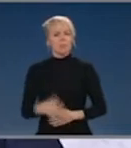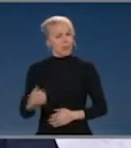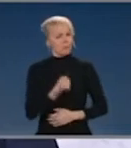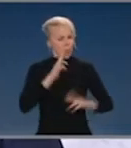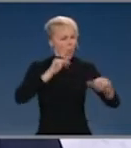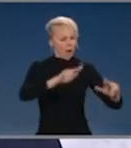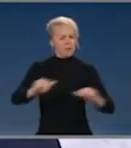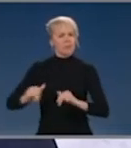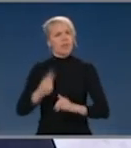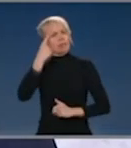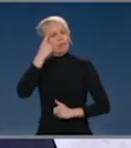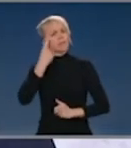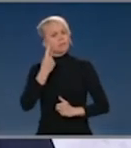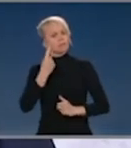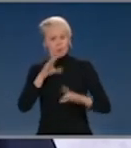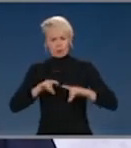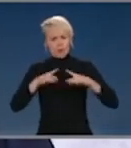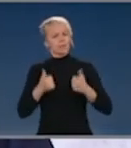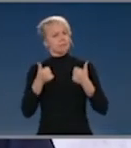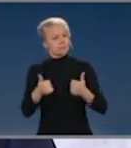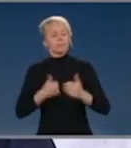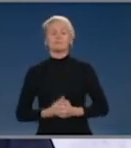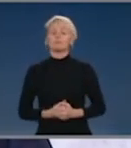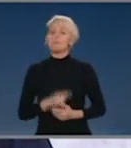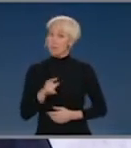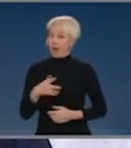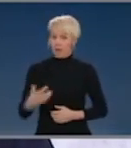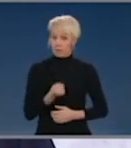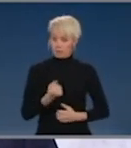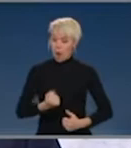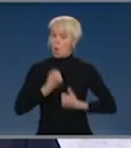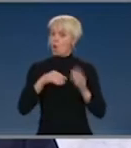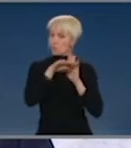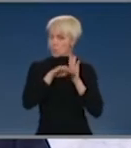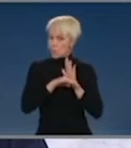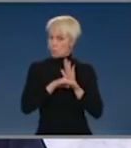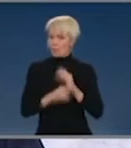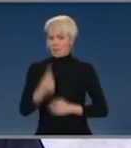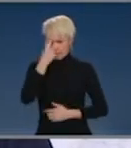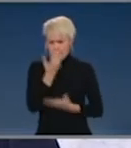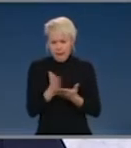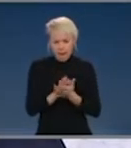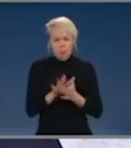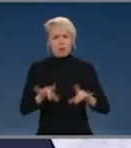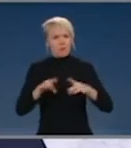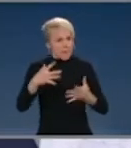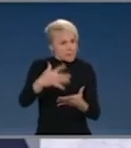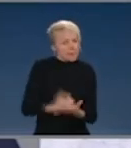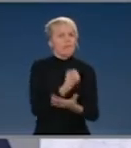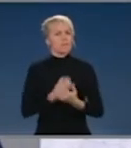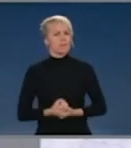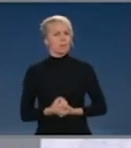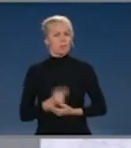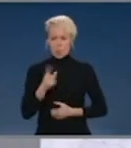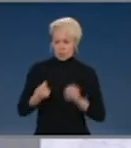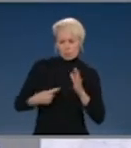Investment in Australia must be on our terms, on our rules and in our interests. And that has always been the strong position